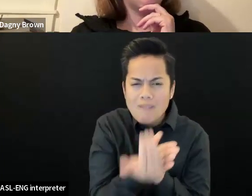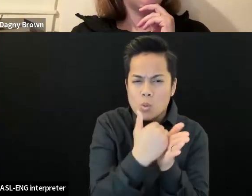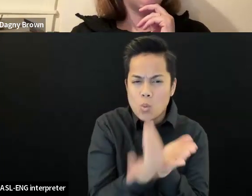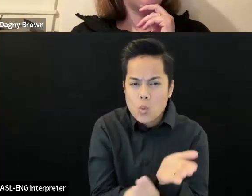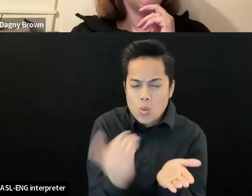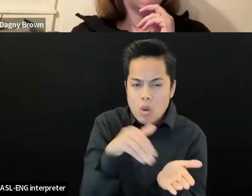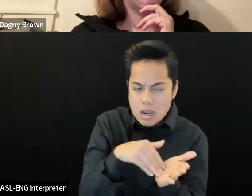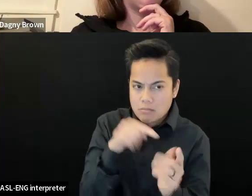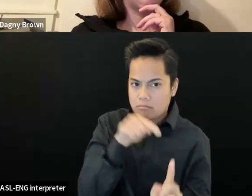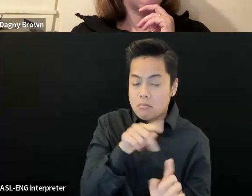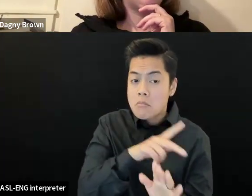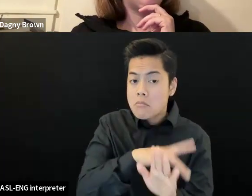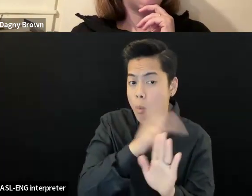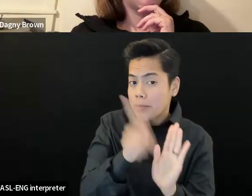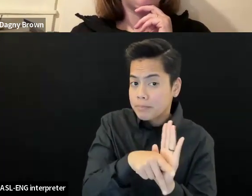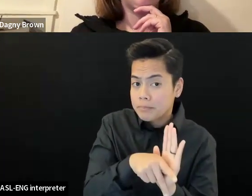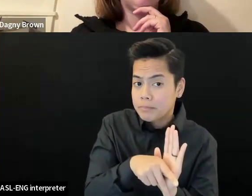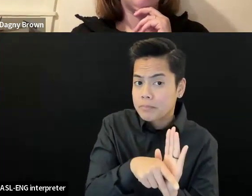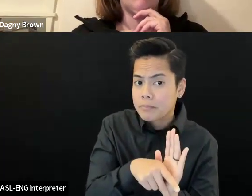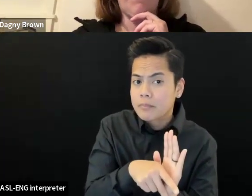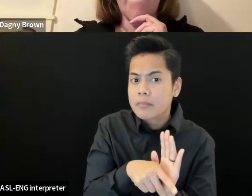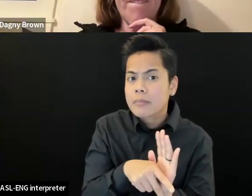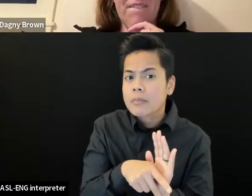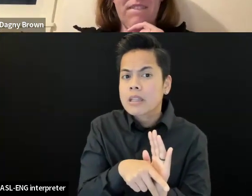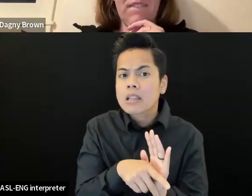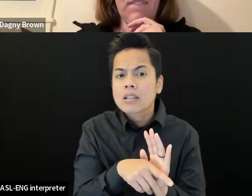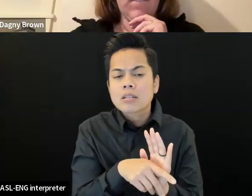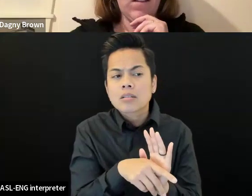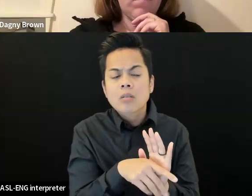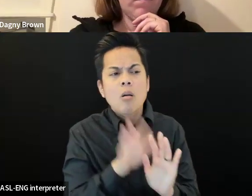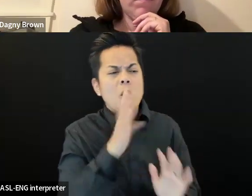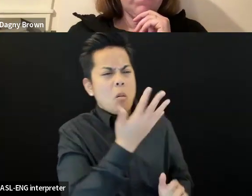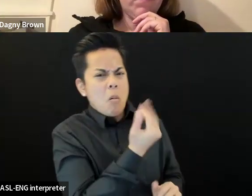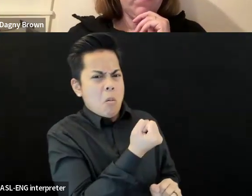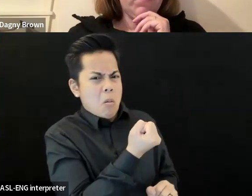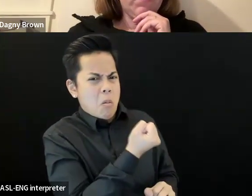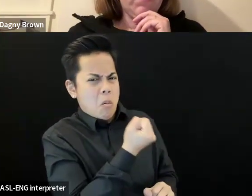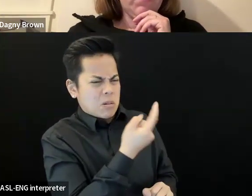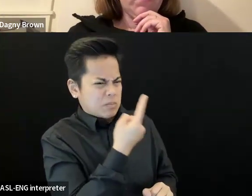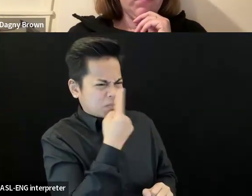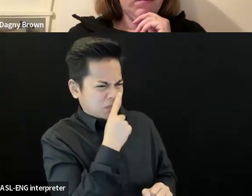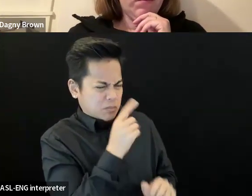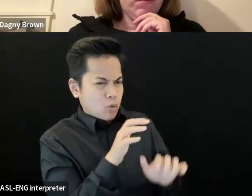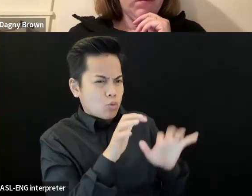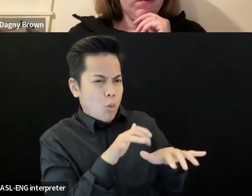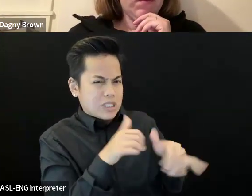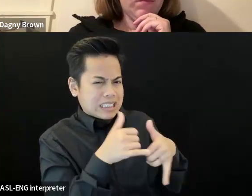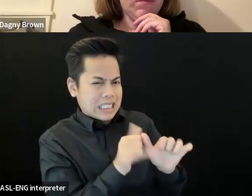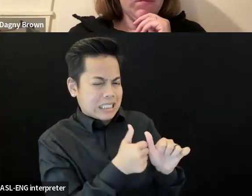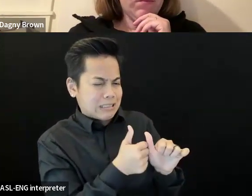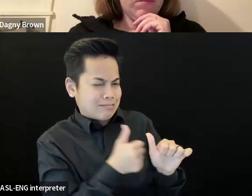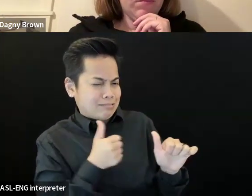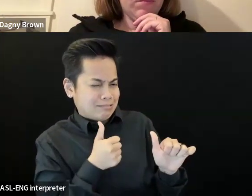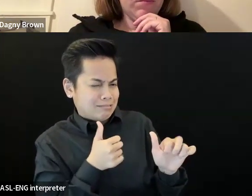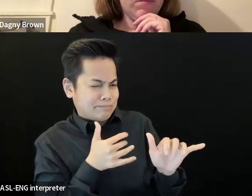one more pause? Mika, we're still a little bit of a lag on our cart. So there it goes.